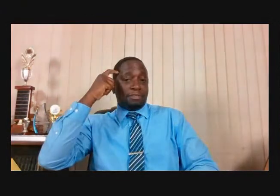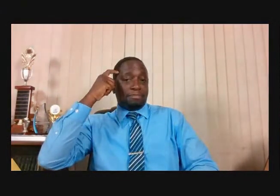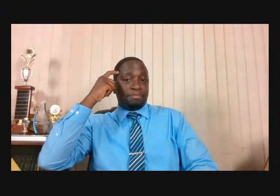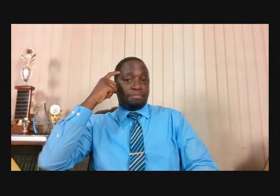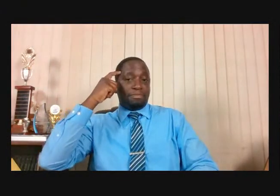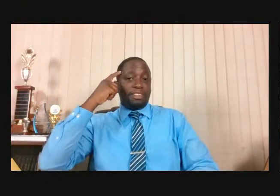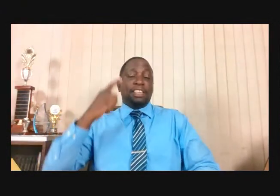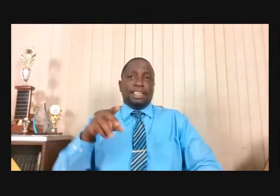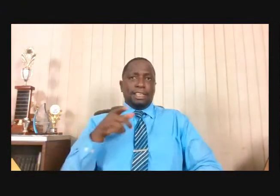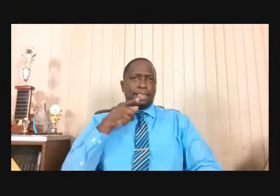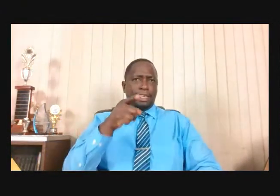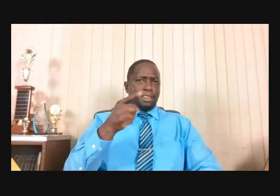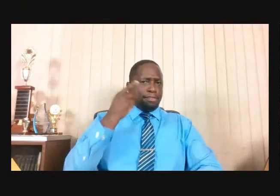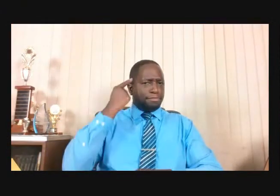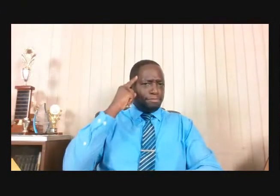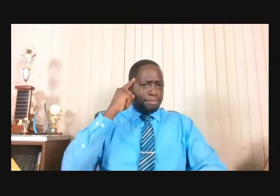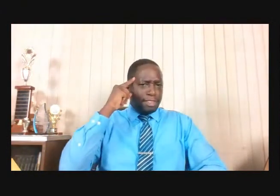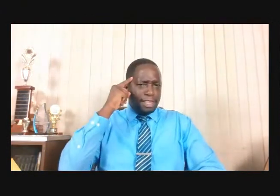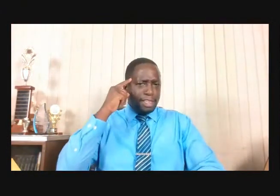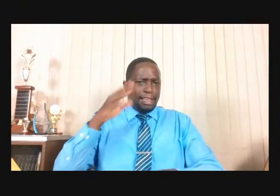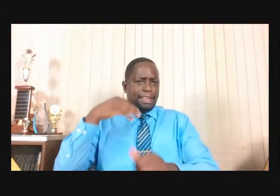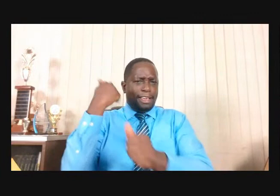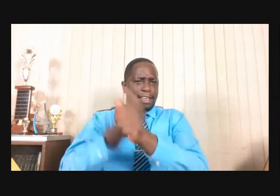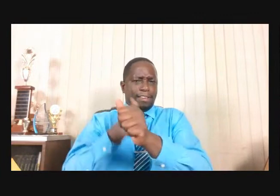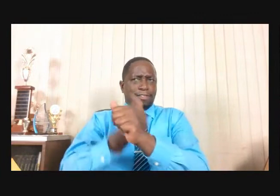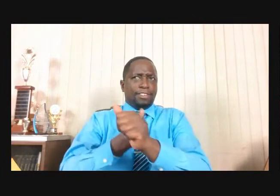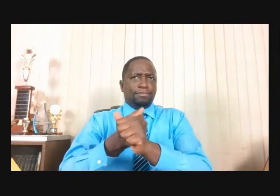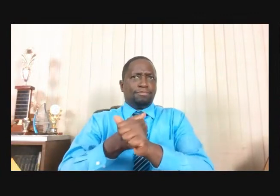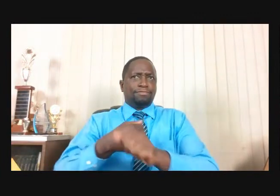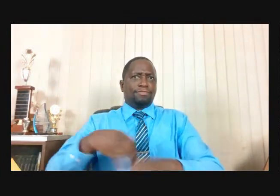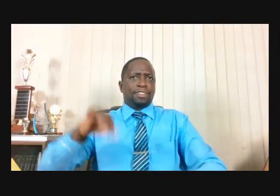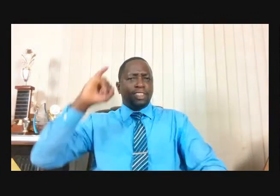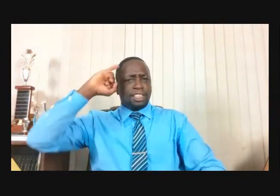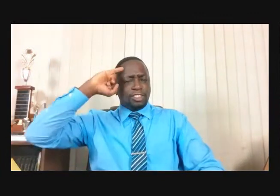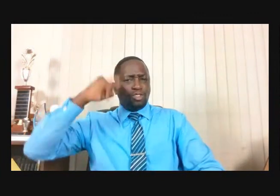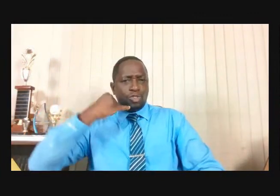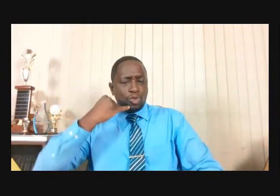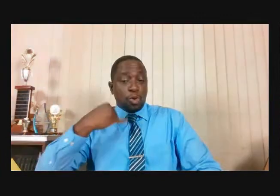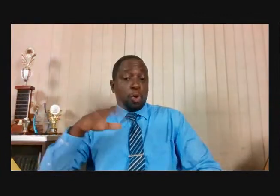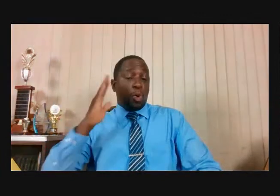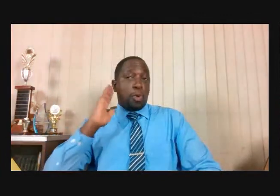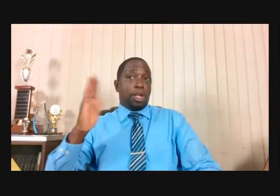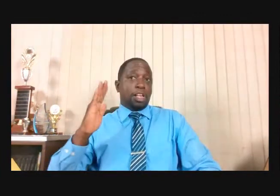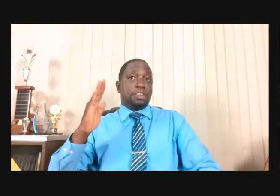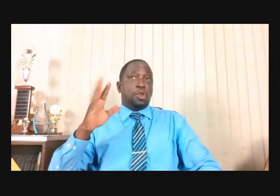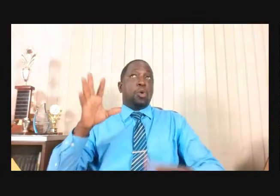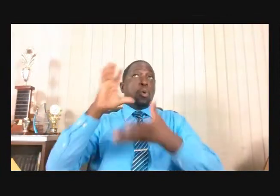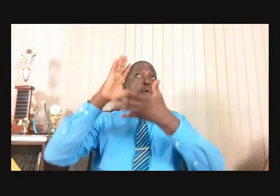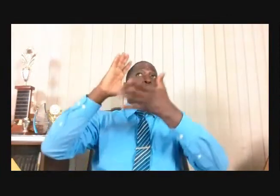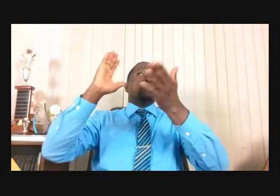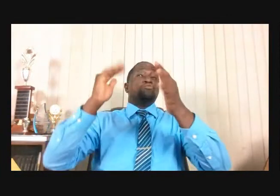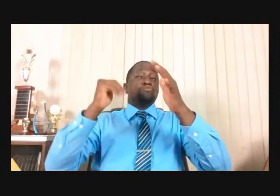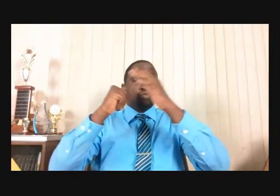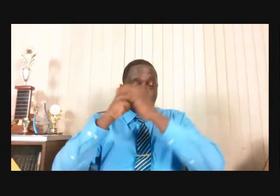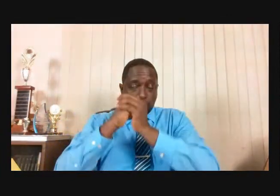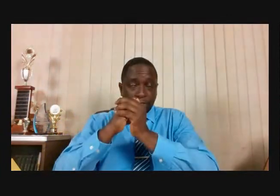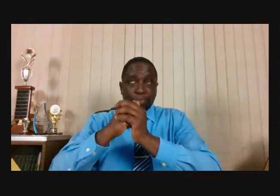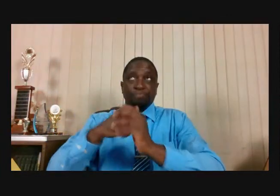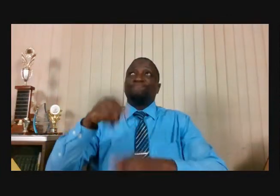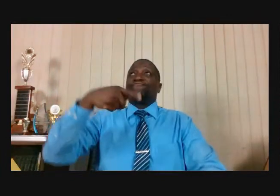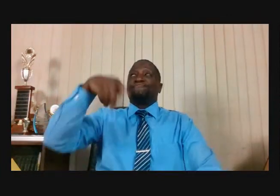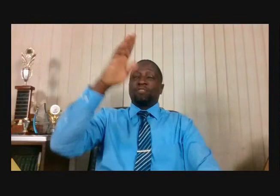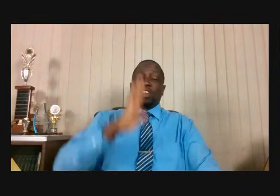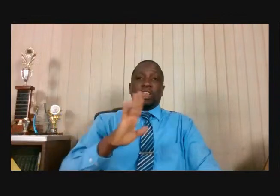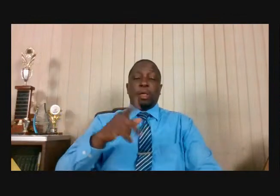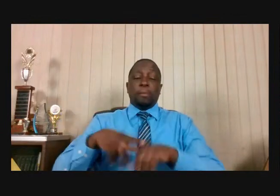King Of Kings And Lord Of Lords But Elijah Was In For A Great Disappointment He